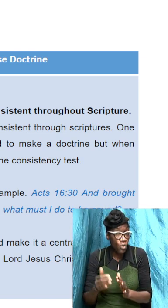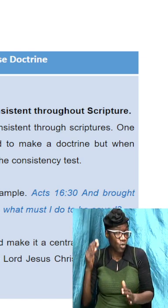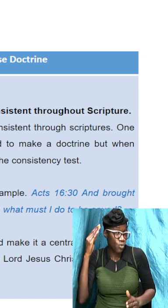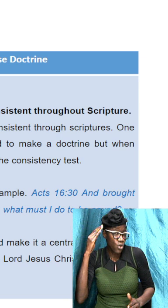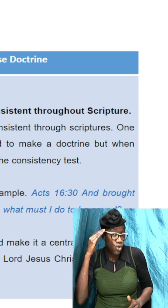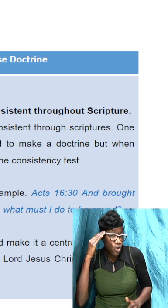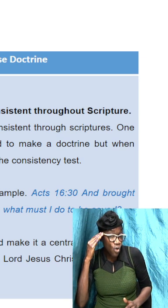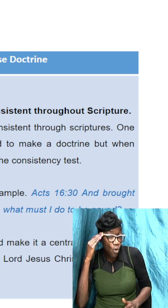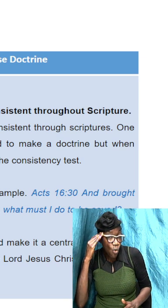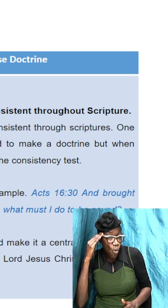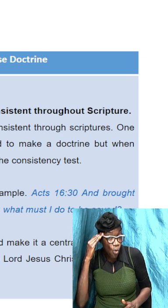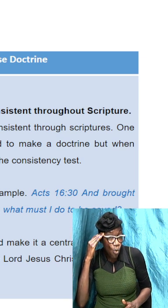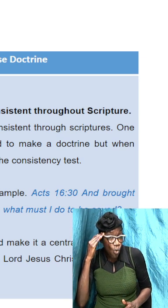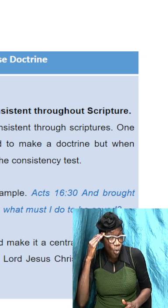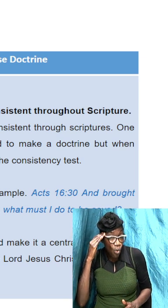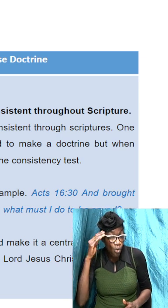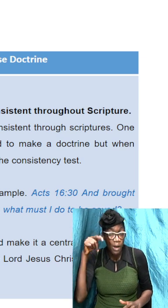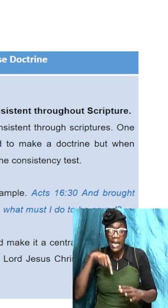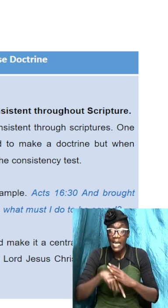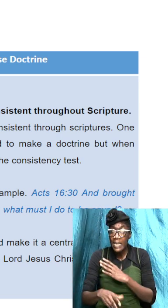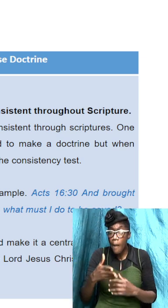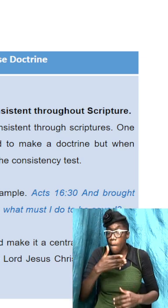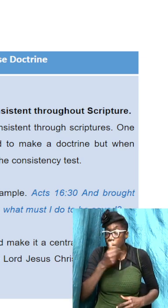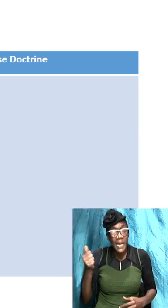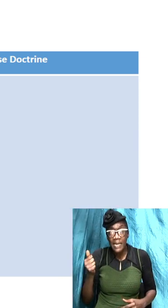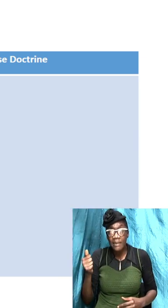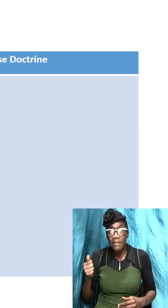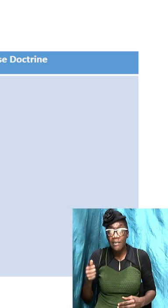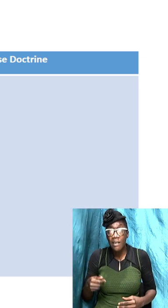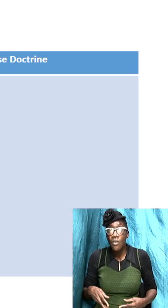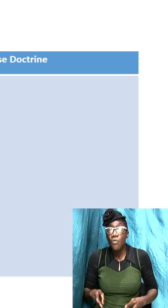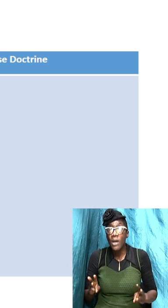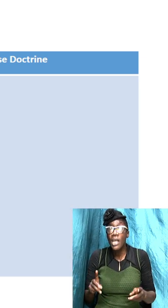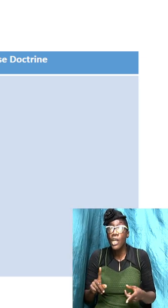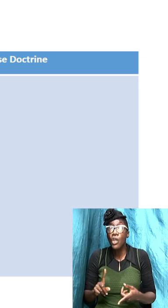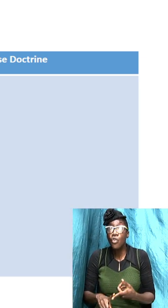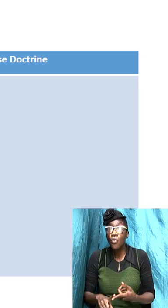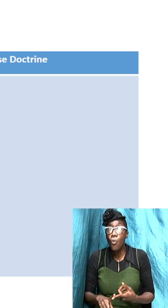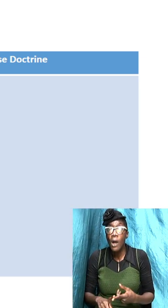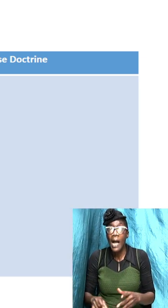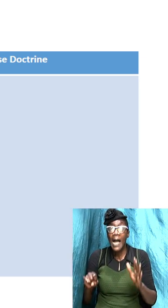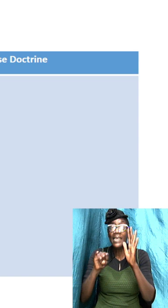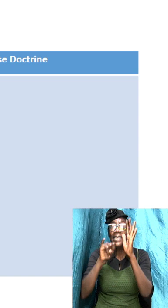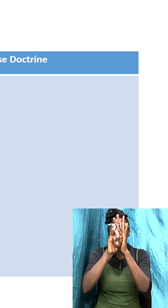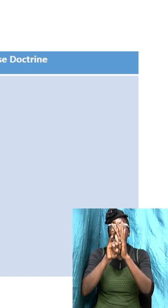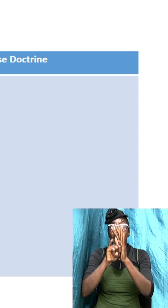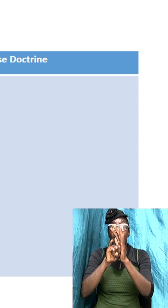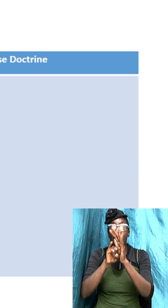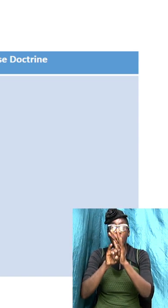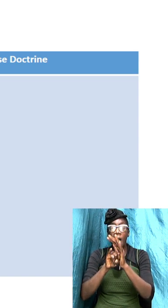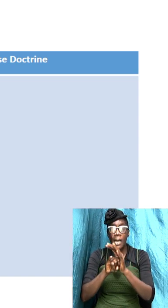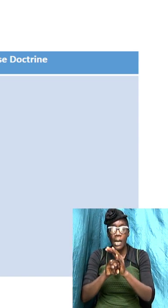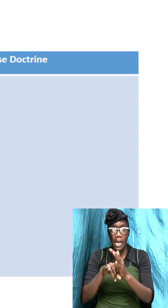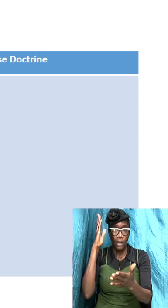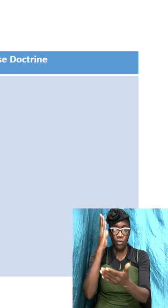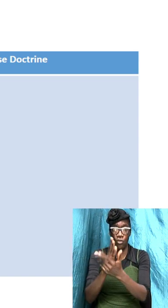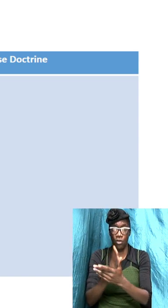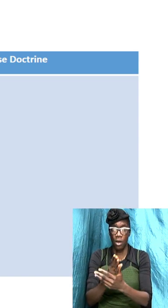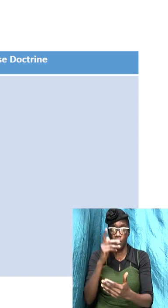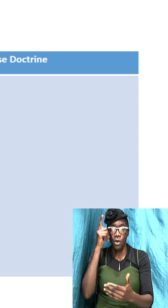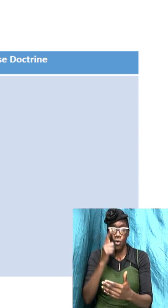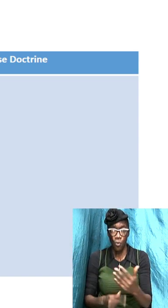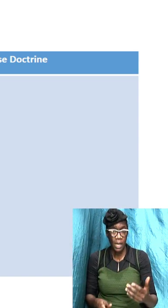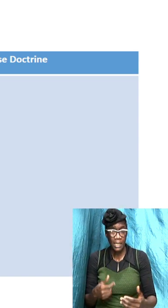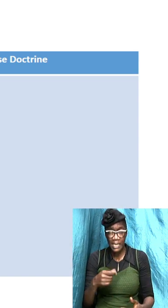of truth will be in the best position to immediately identify and refute what